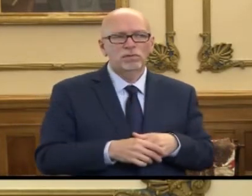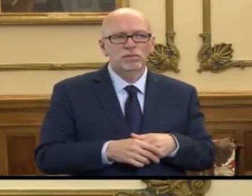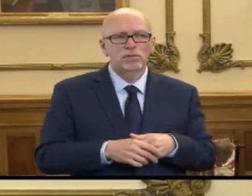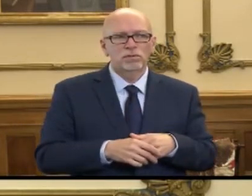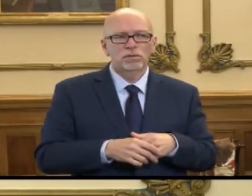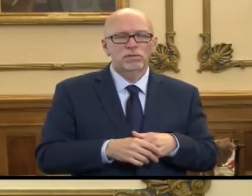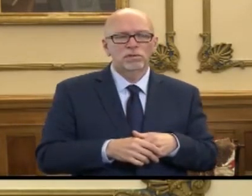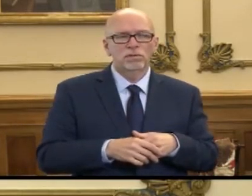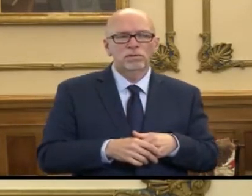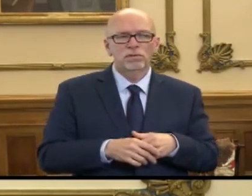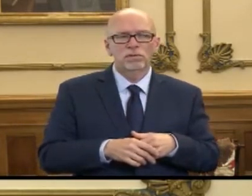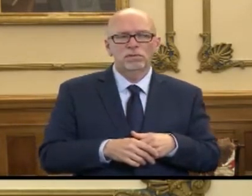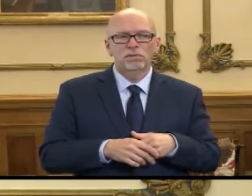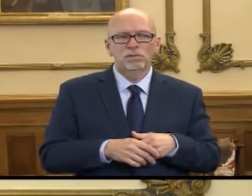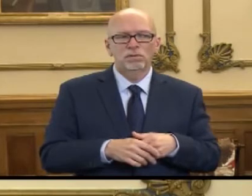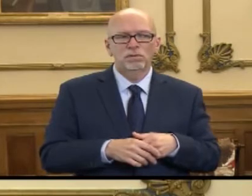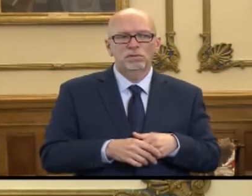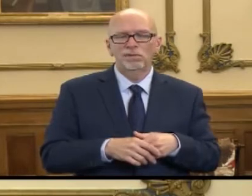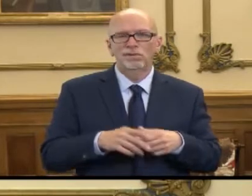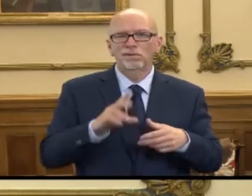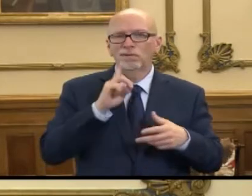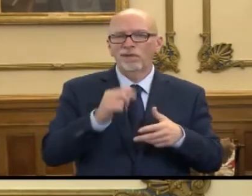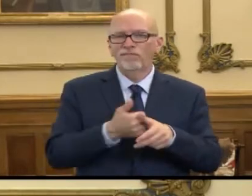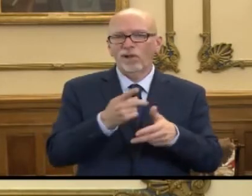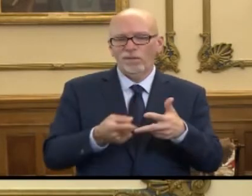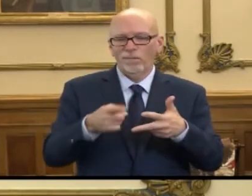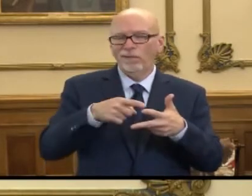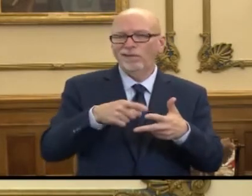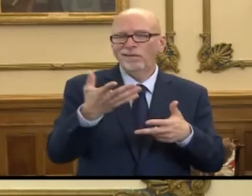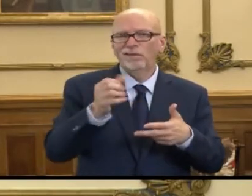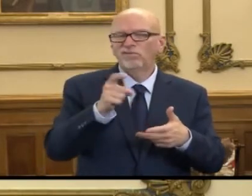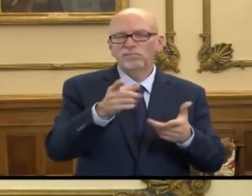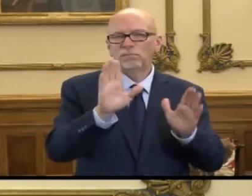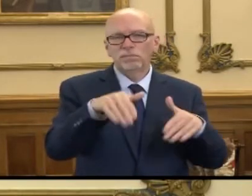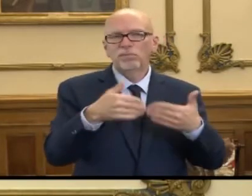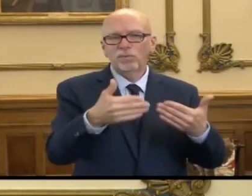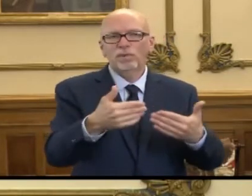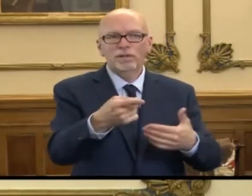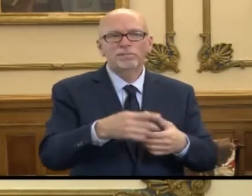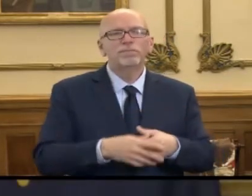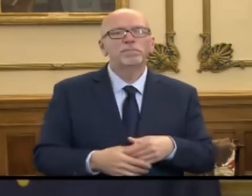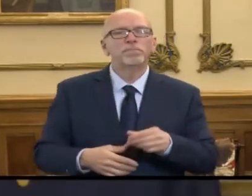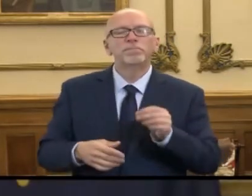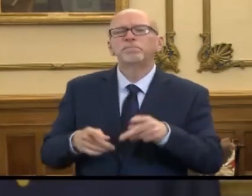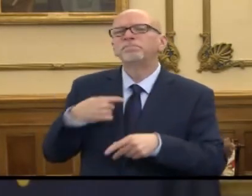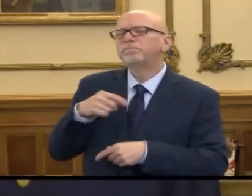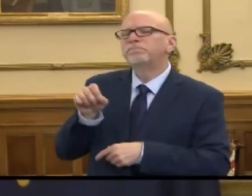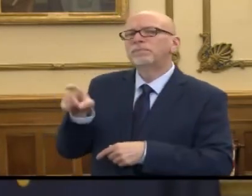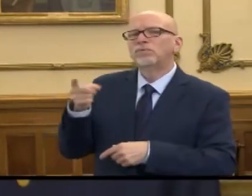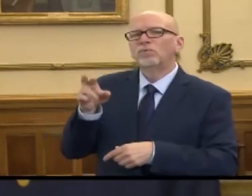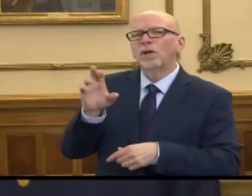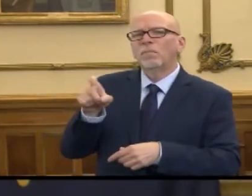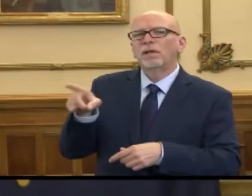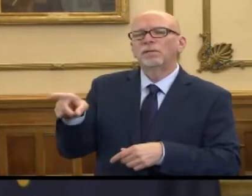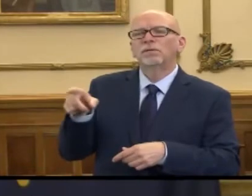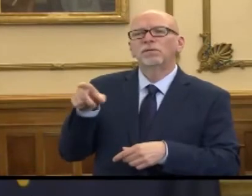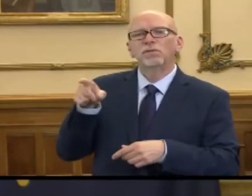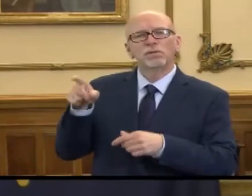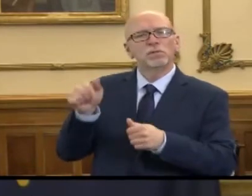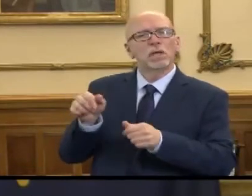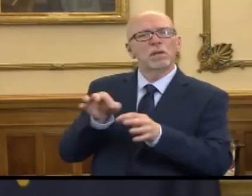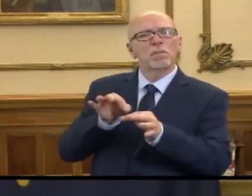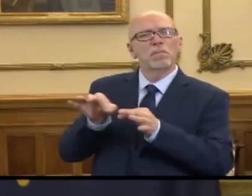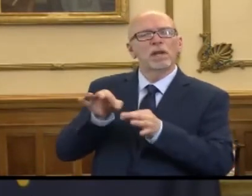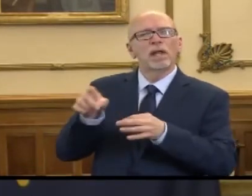Well, it was going to probably follow up to that number of deaths, so go ahead with yours. Dr. Box, you want to talk a little bit about